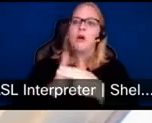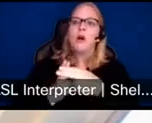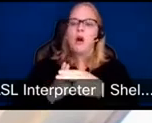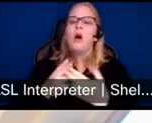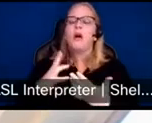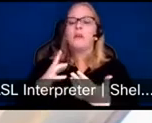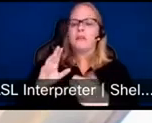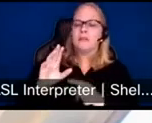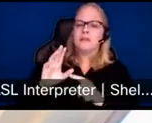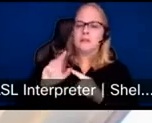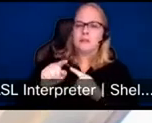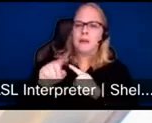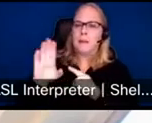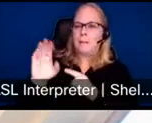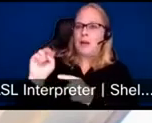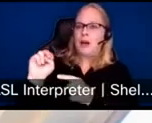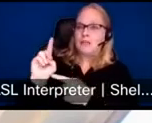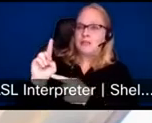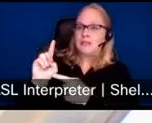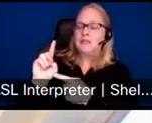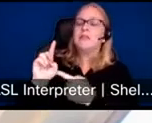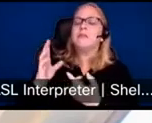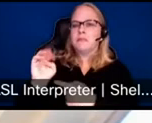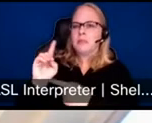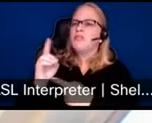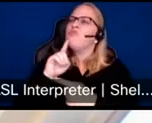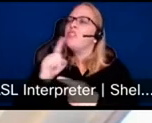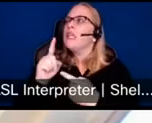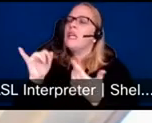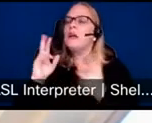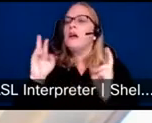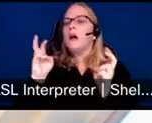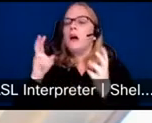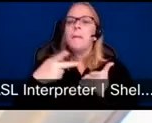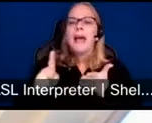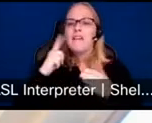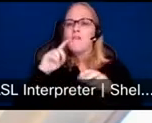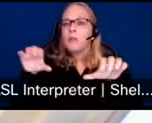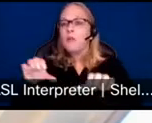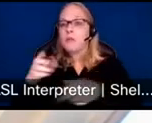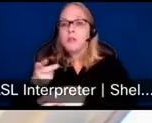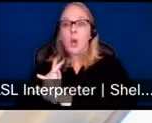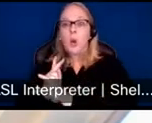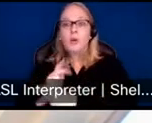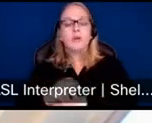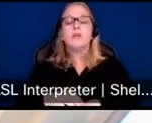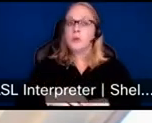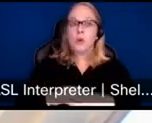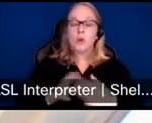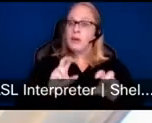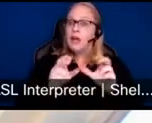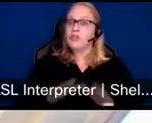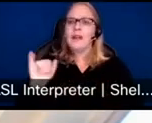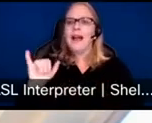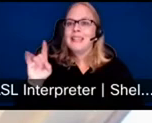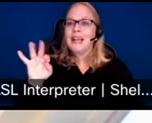performance loan, where investors like DFC put in upfront risk capital and then donors repay